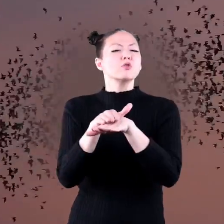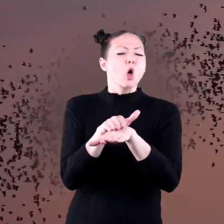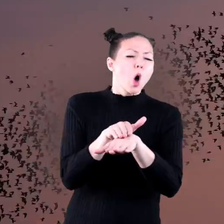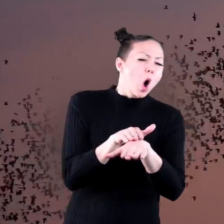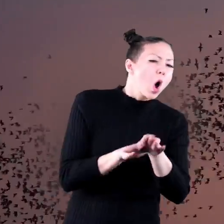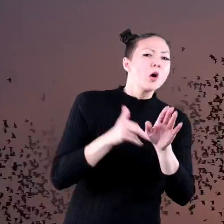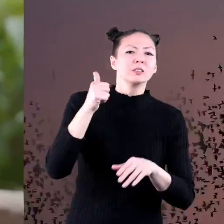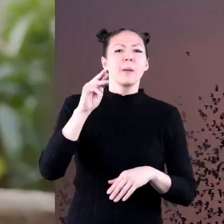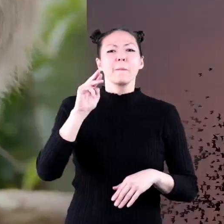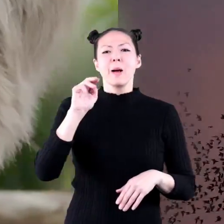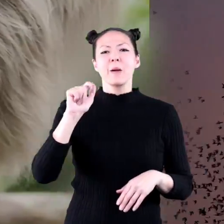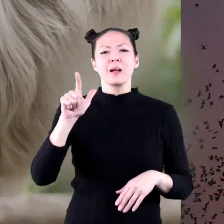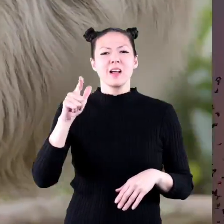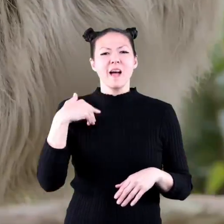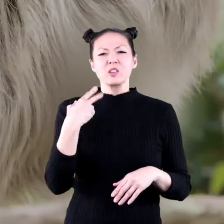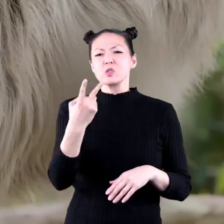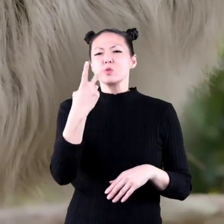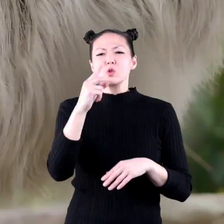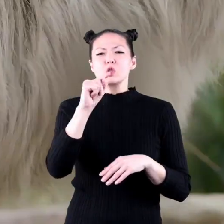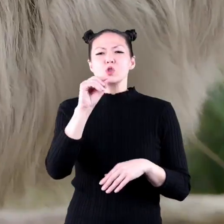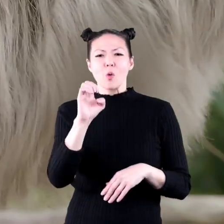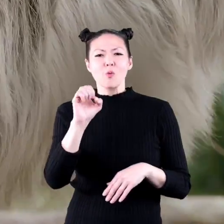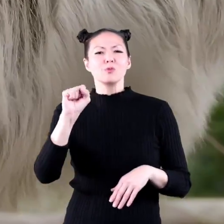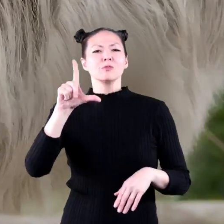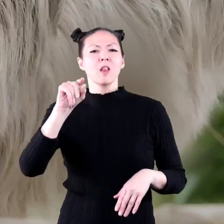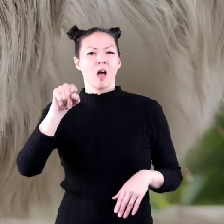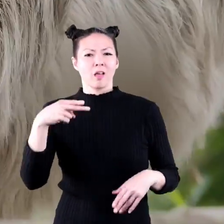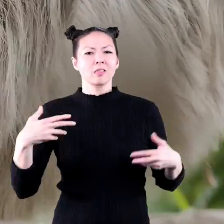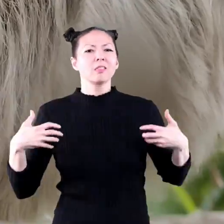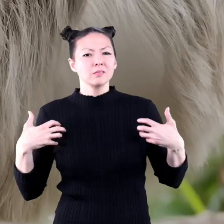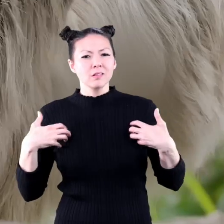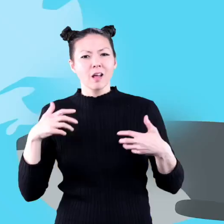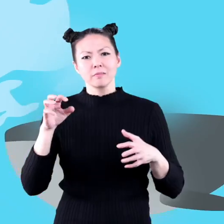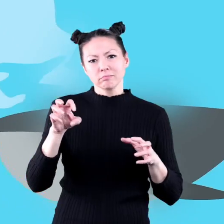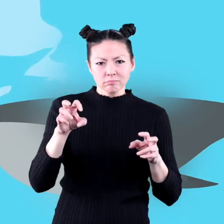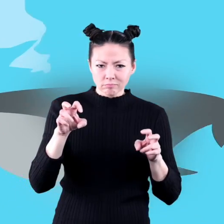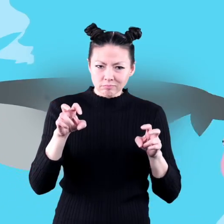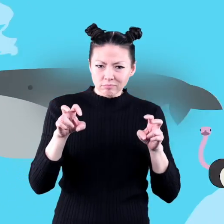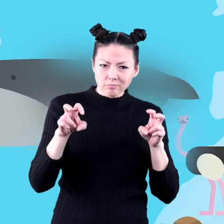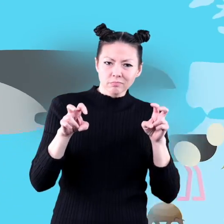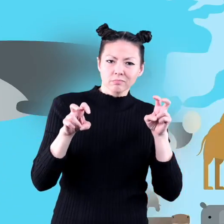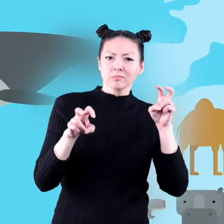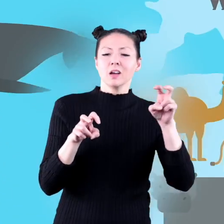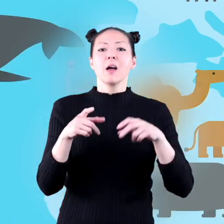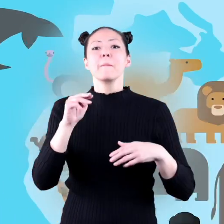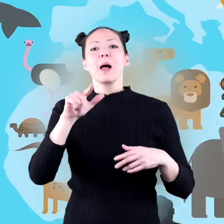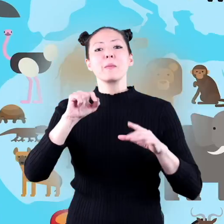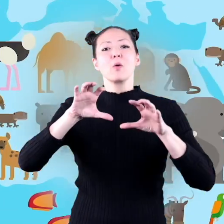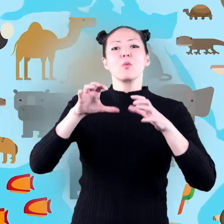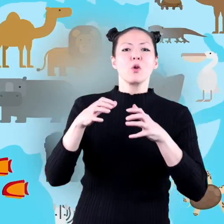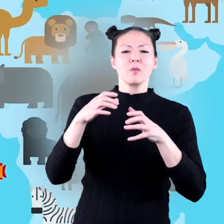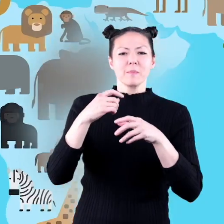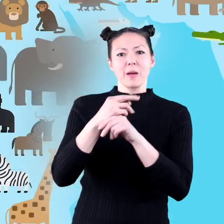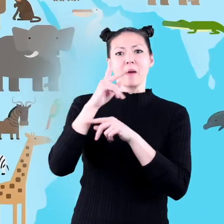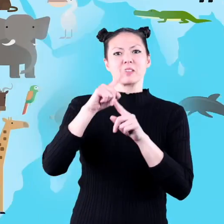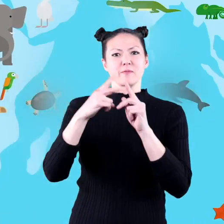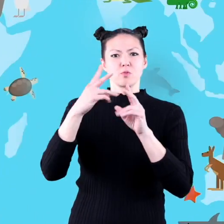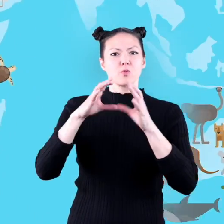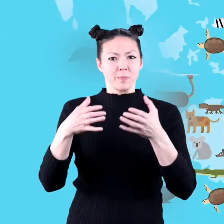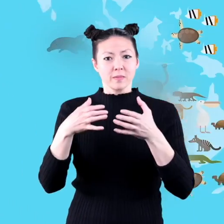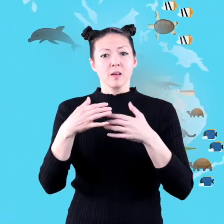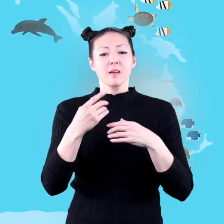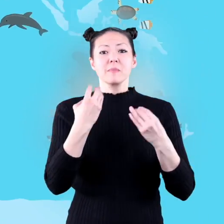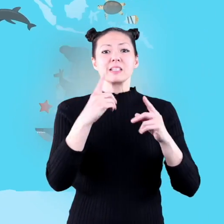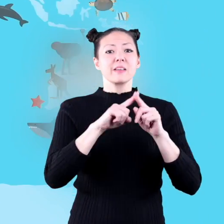in the world is the two-toed sloth mammals make up just one group of the many